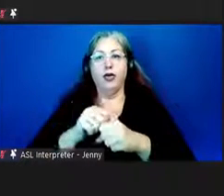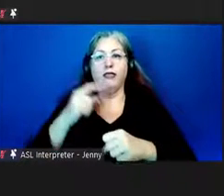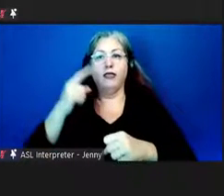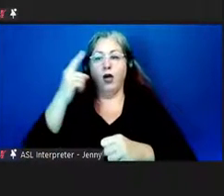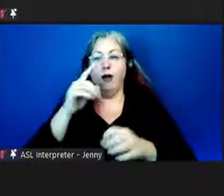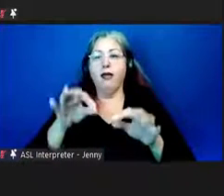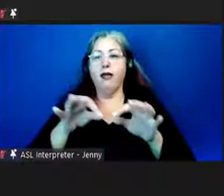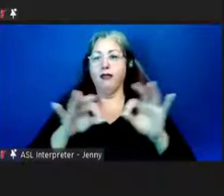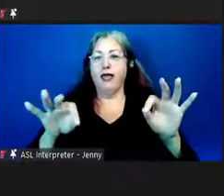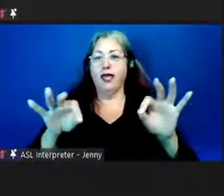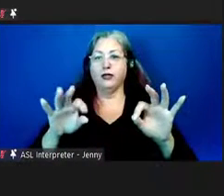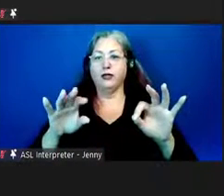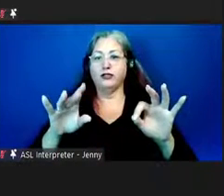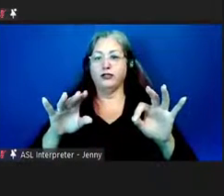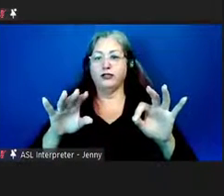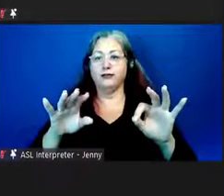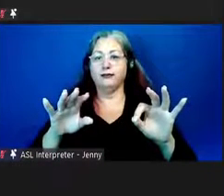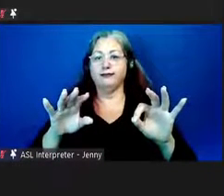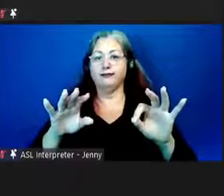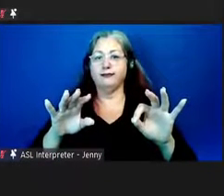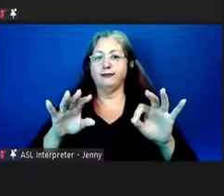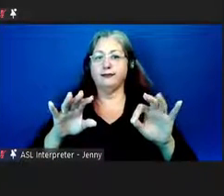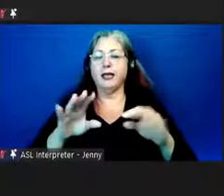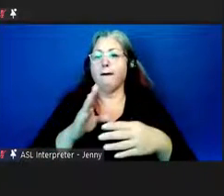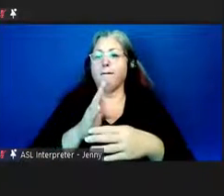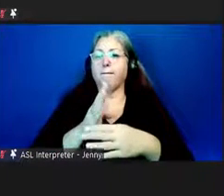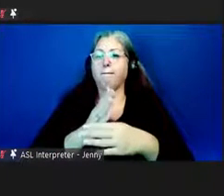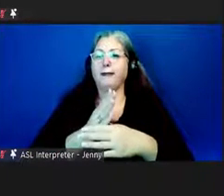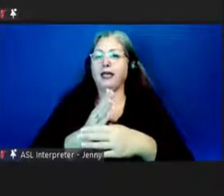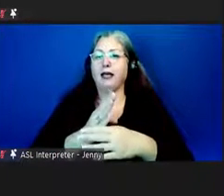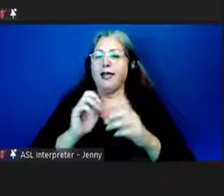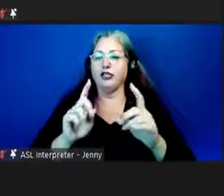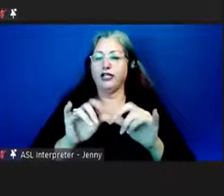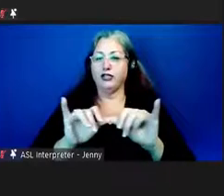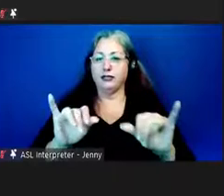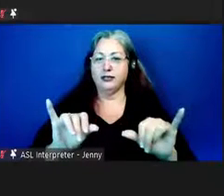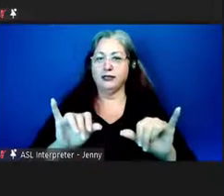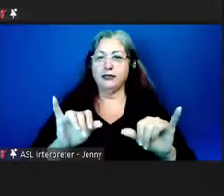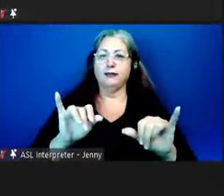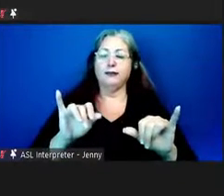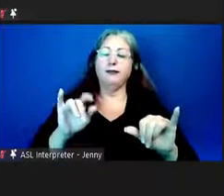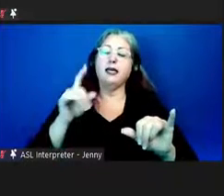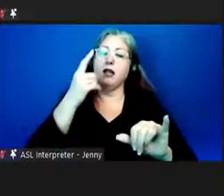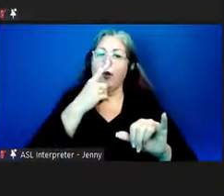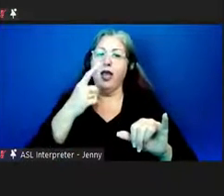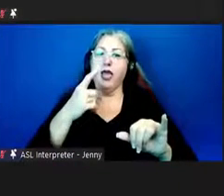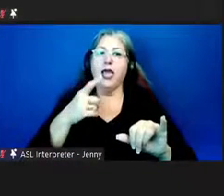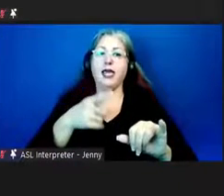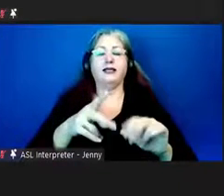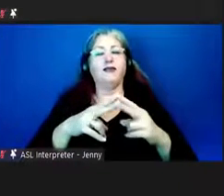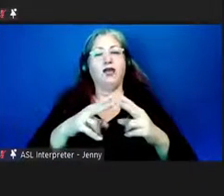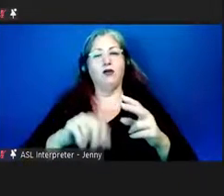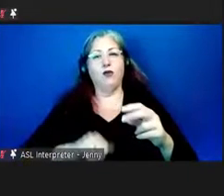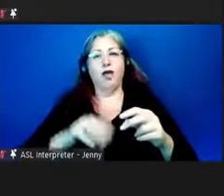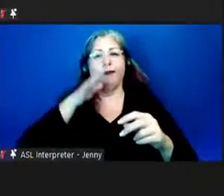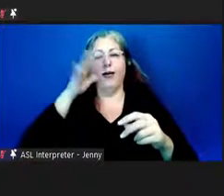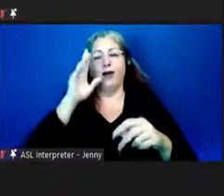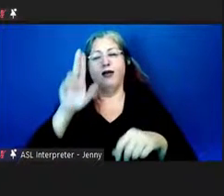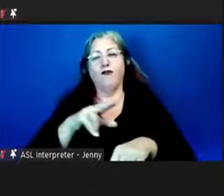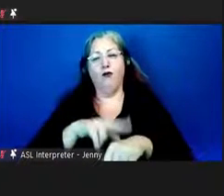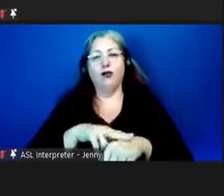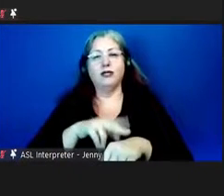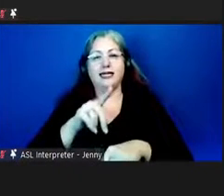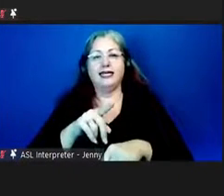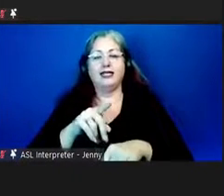language medium education system of Hawaii and a very proud parent, of course. And he's